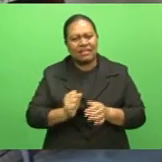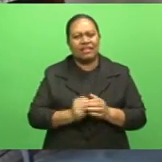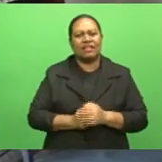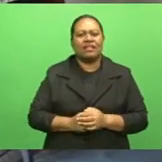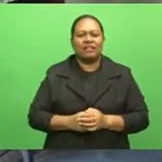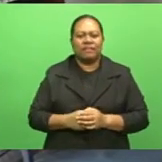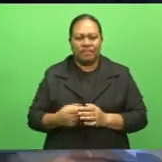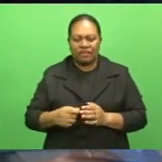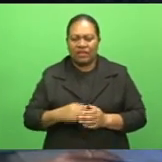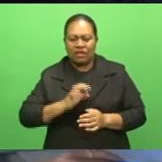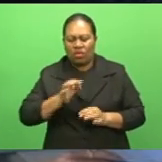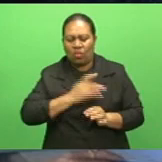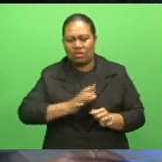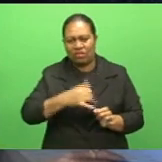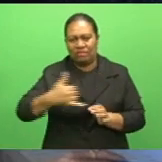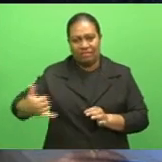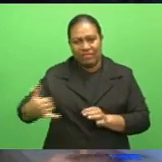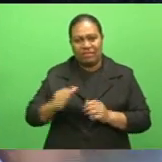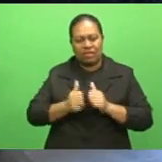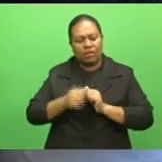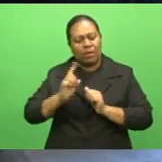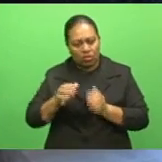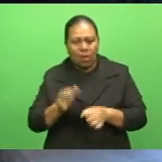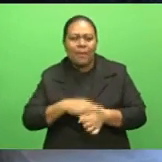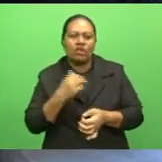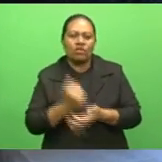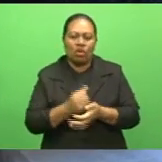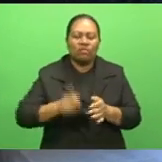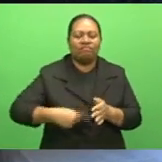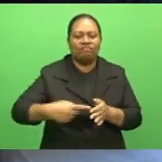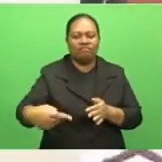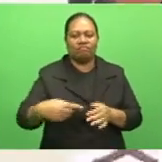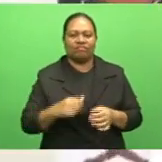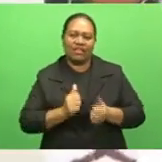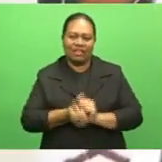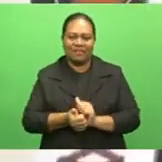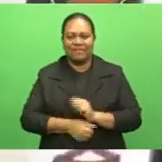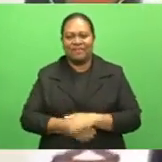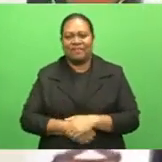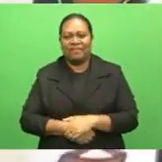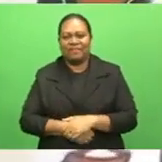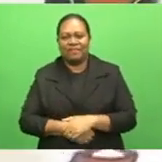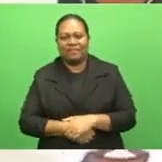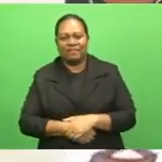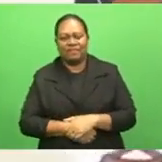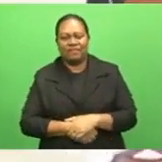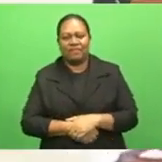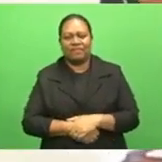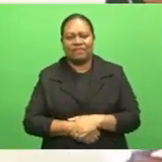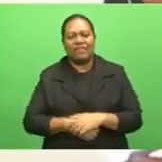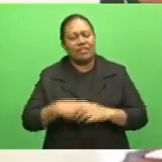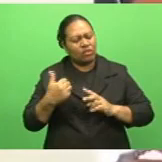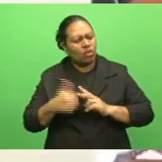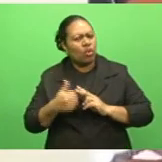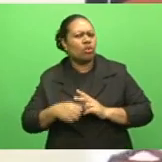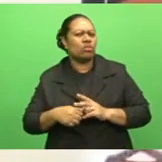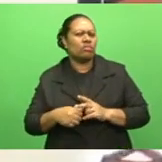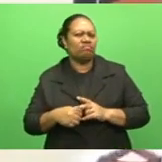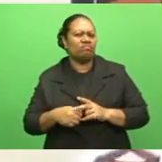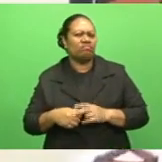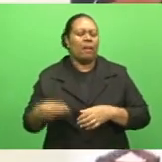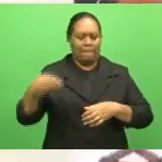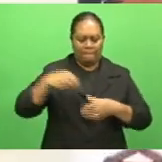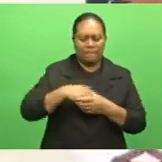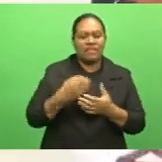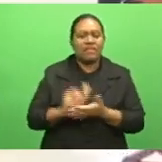stay on the sidelines, but ensure all football continues. Moussa also part of the finance committee. We have